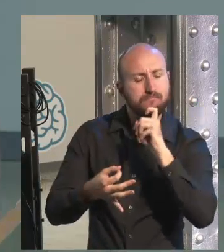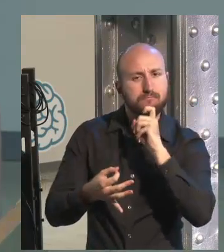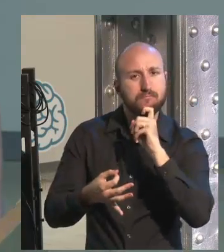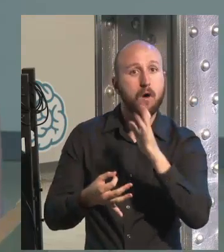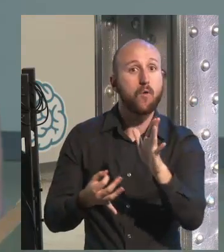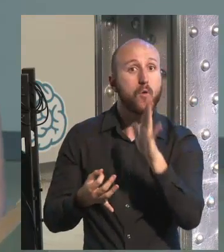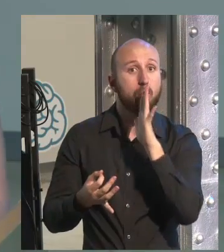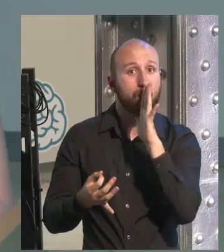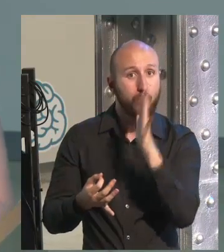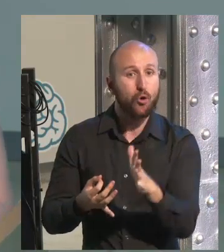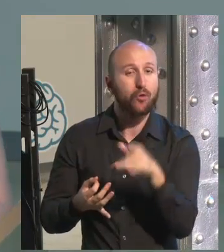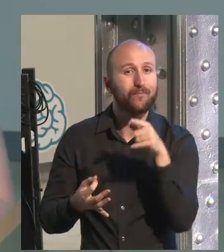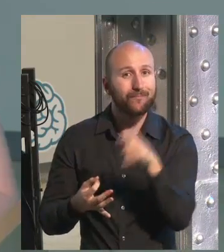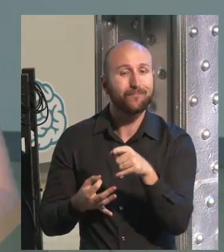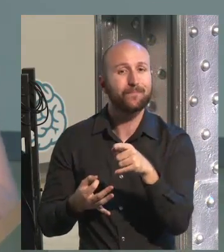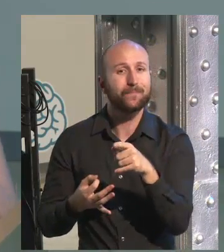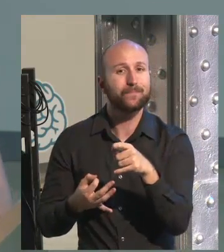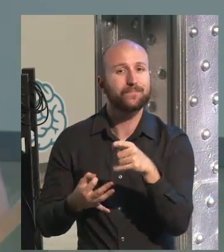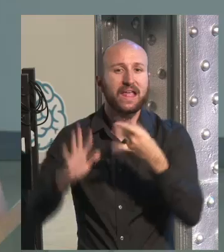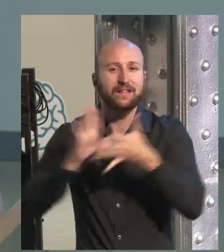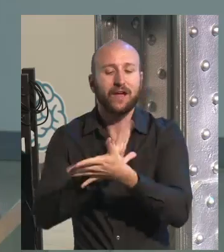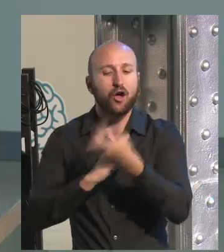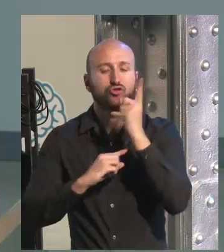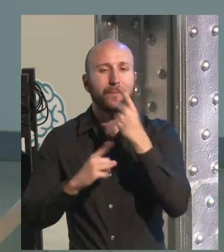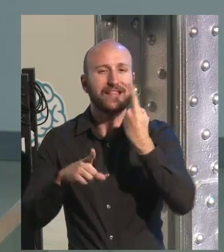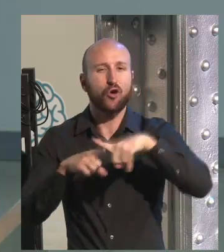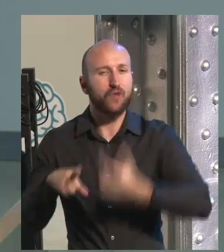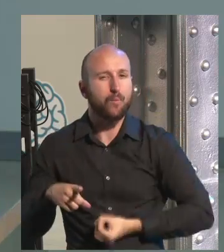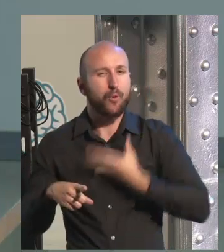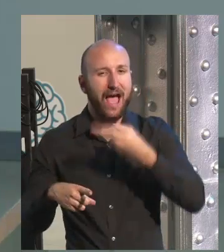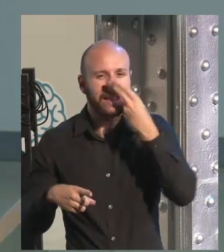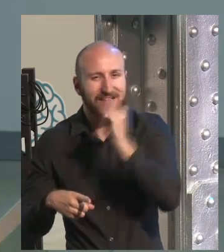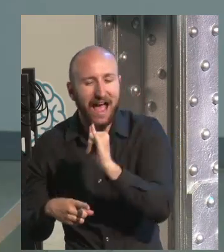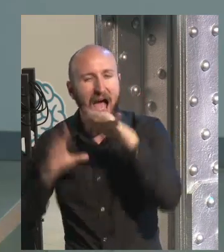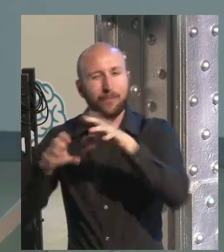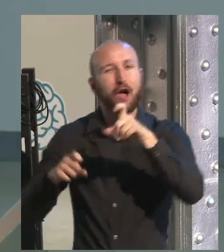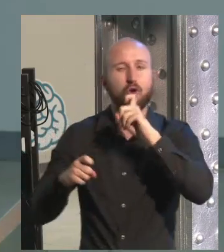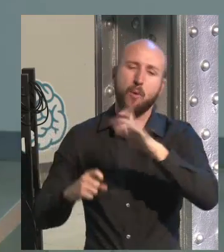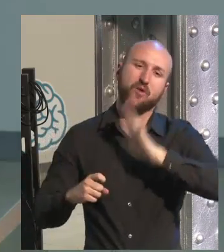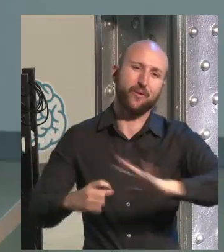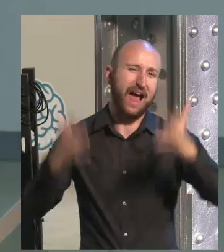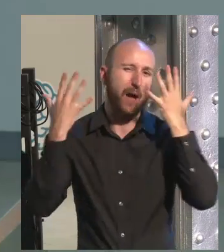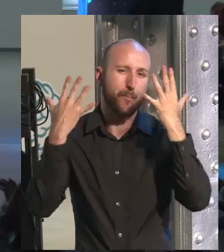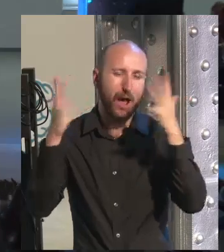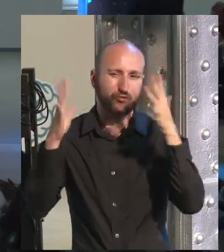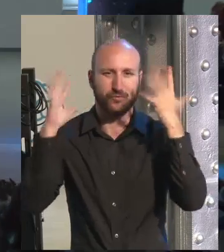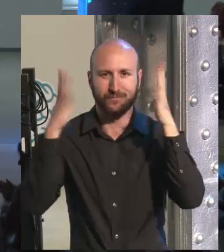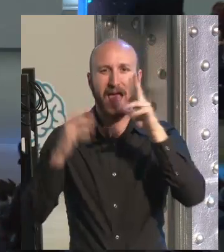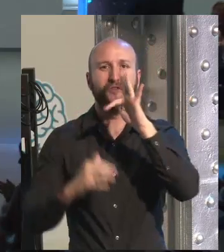applies neuro teaching and neuro education to